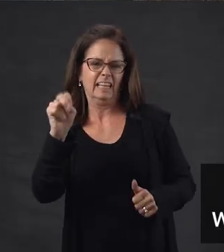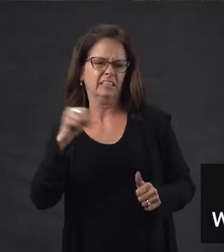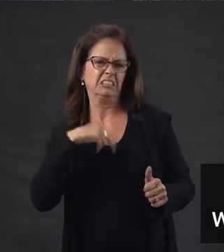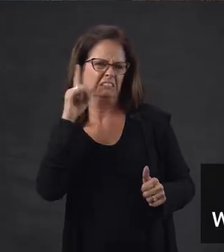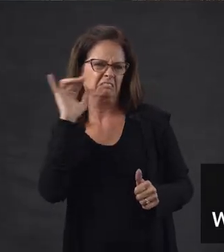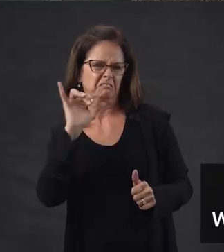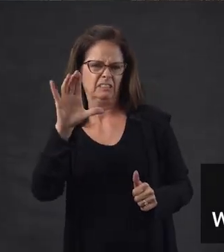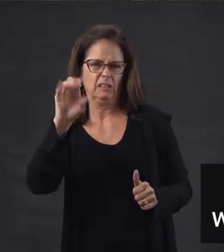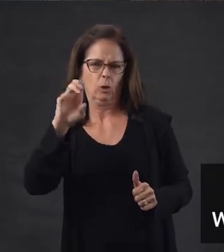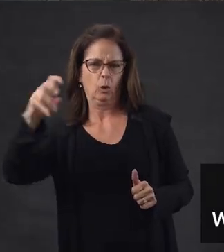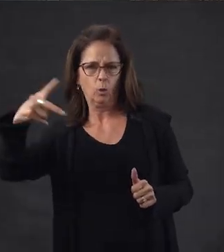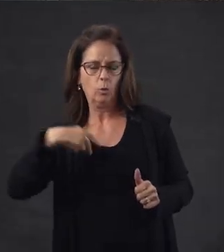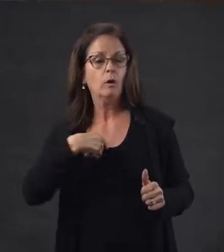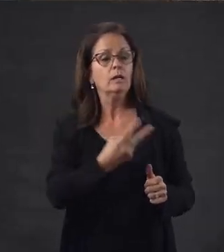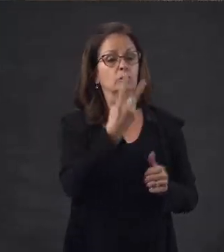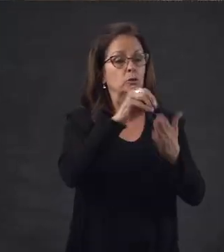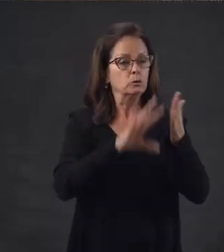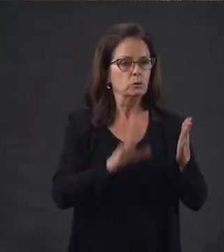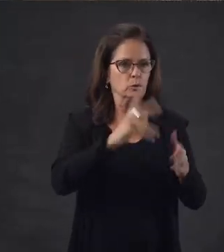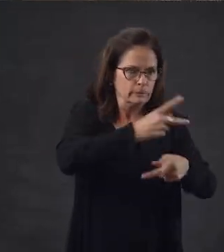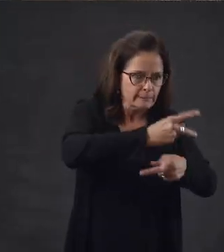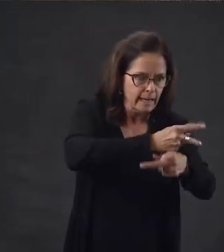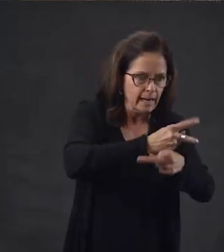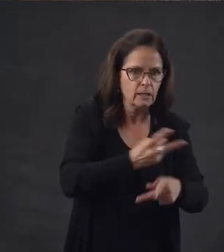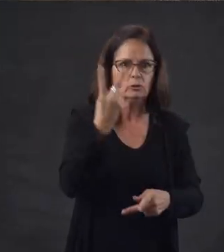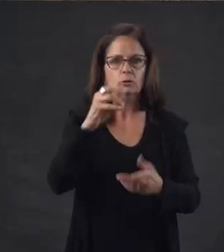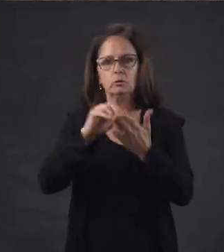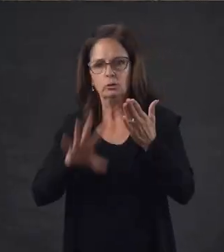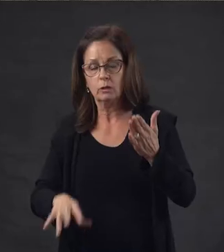cared for by competing teams of two or more students.